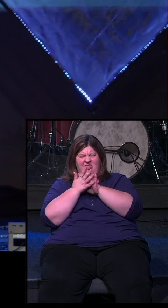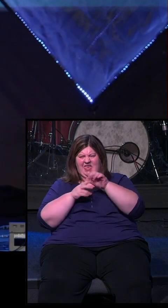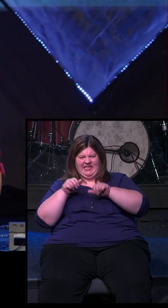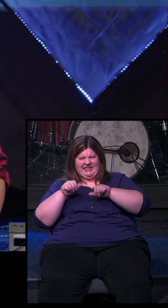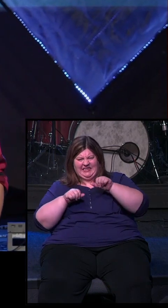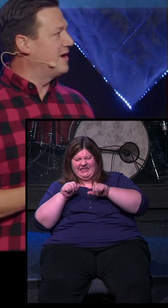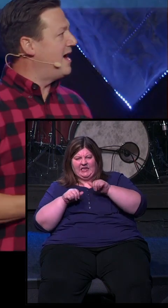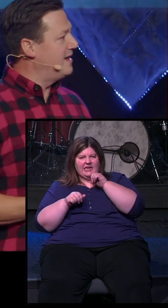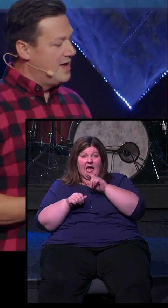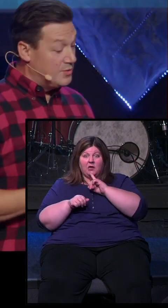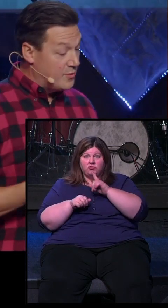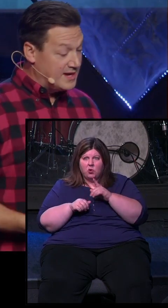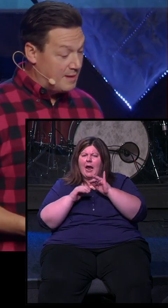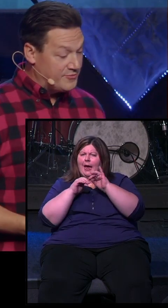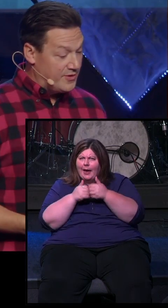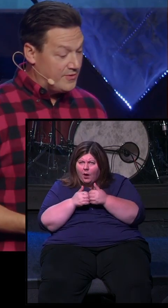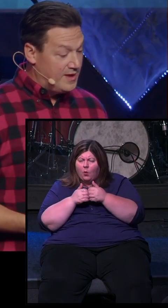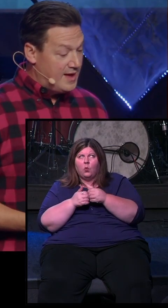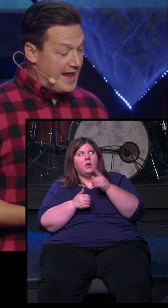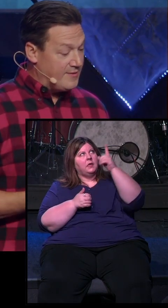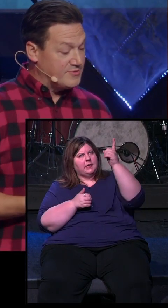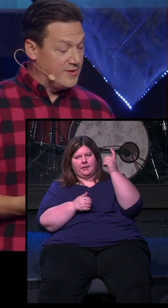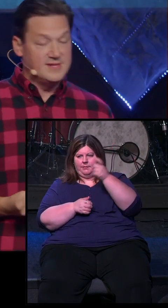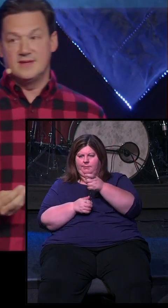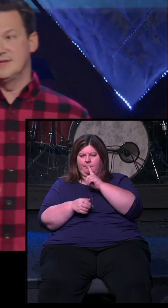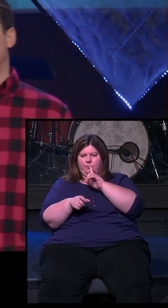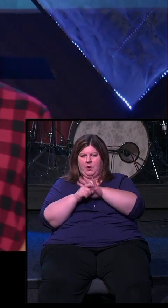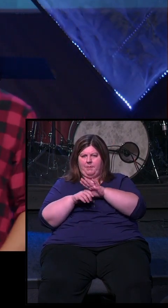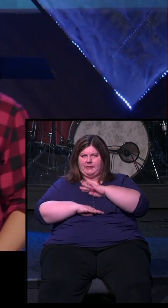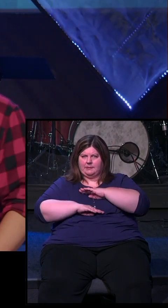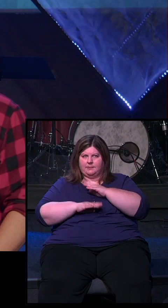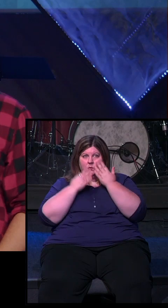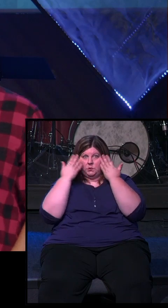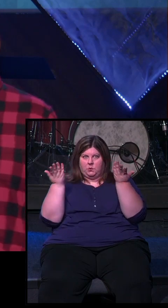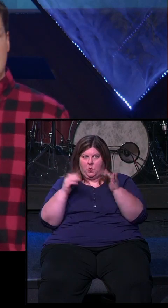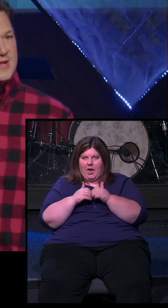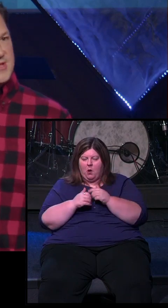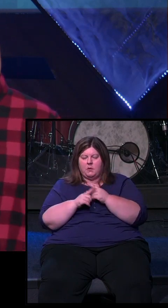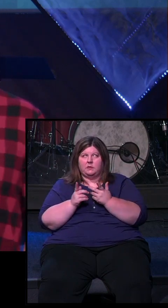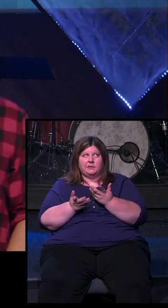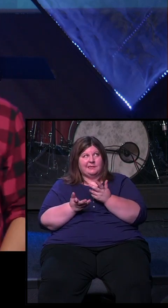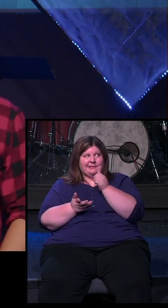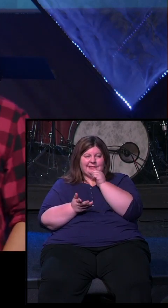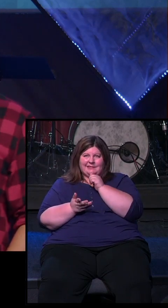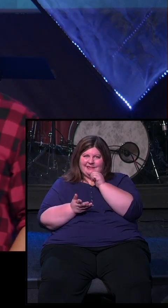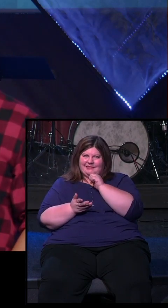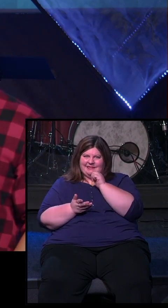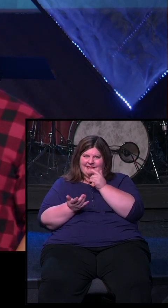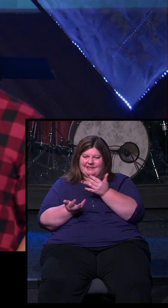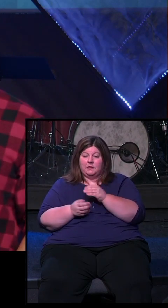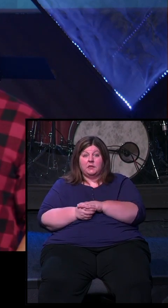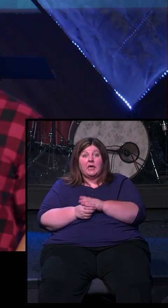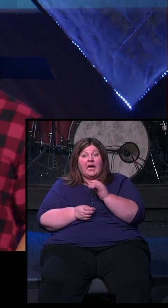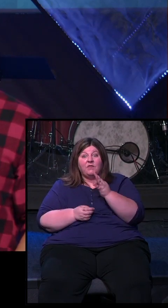any sort of clarity on how God was going to come through and how he was going to bring about his promise. Can I just tell you, waiting